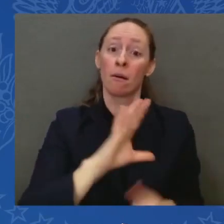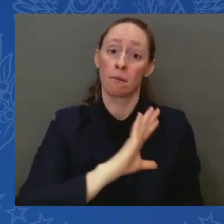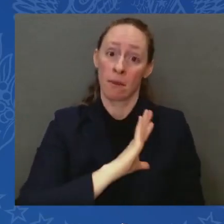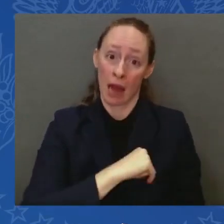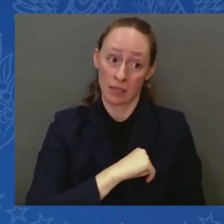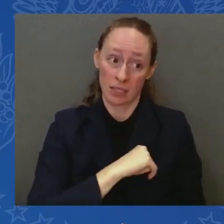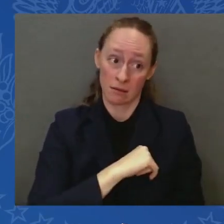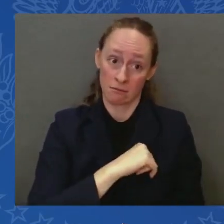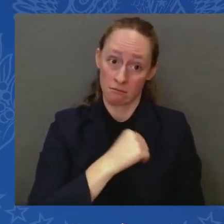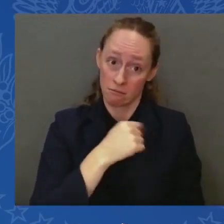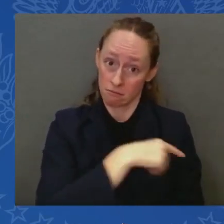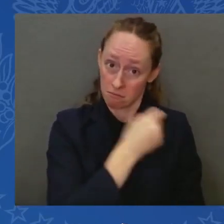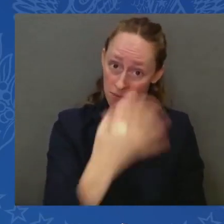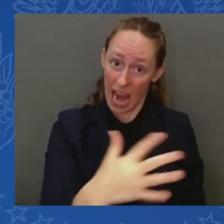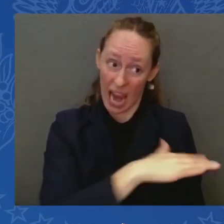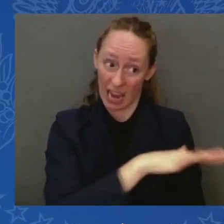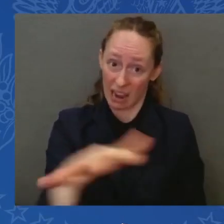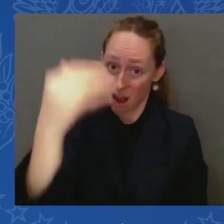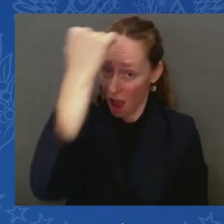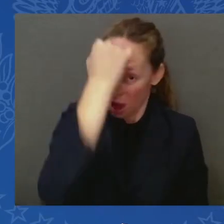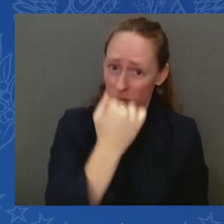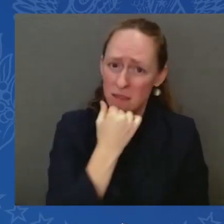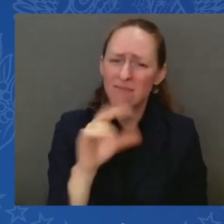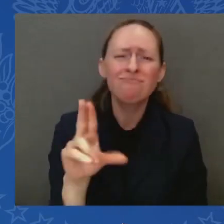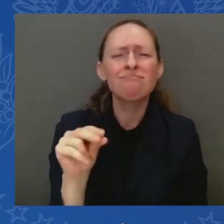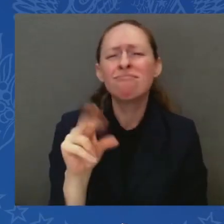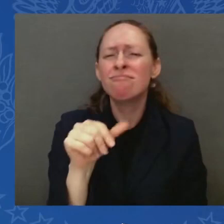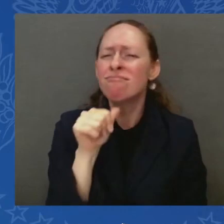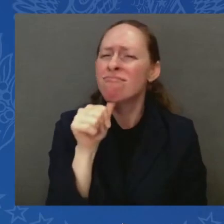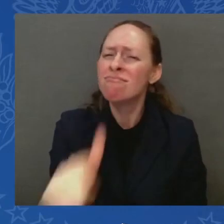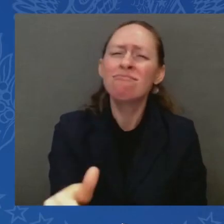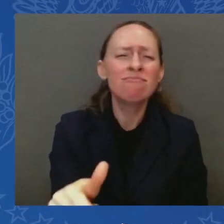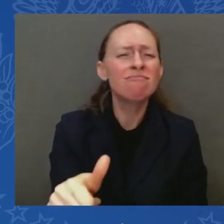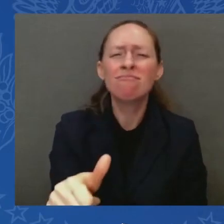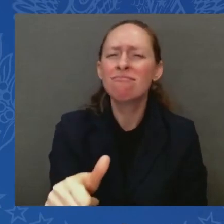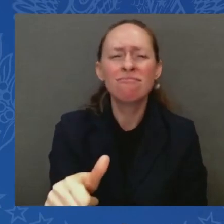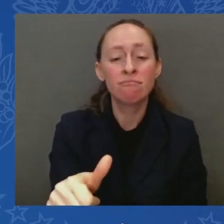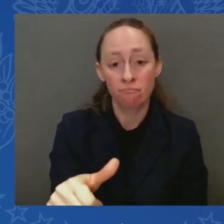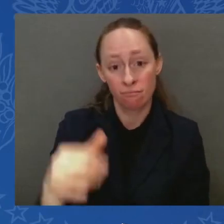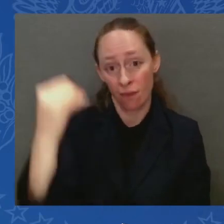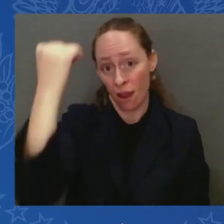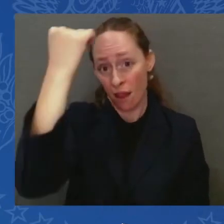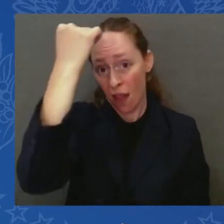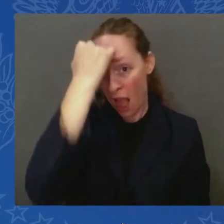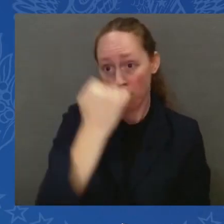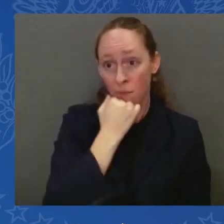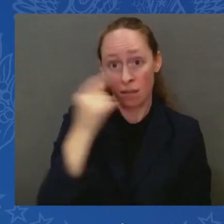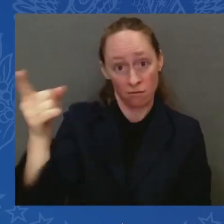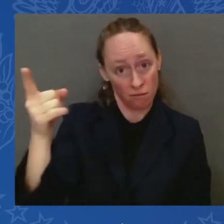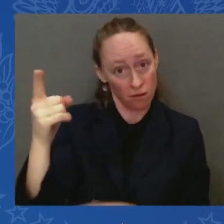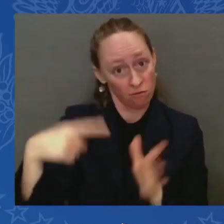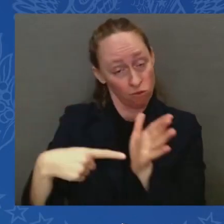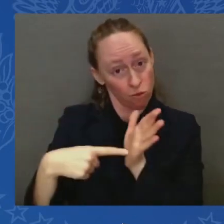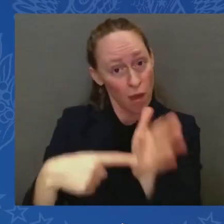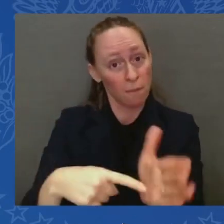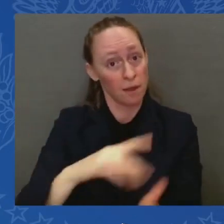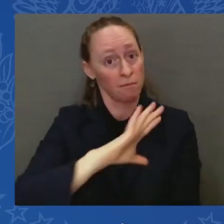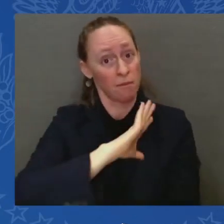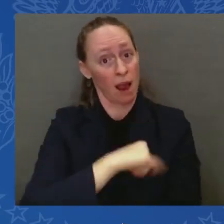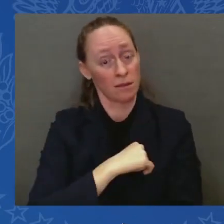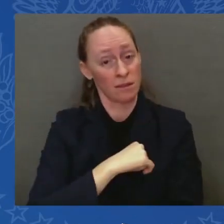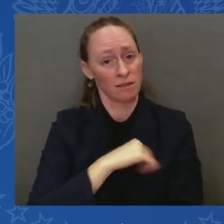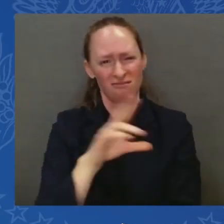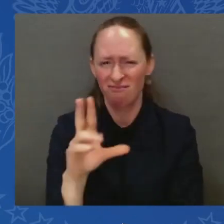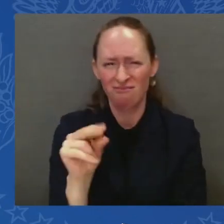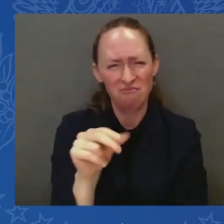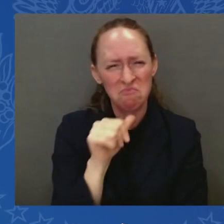areas. Palestinian people are suffering greatly as well. We mourn the loss of innocent Palestinian and their lives like the